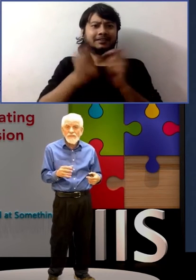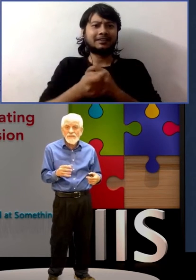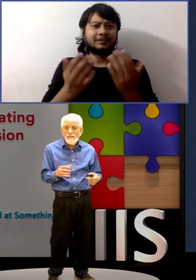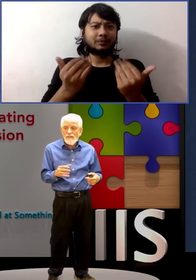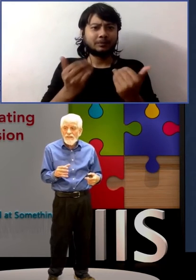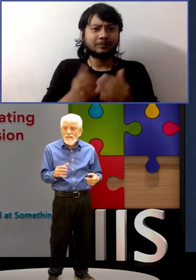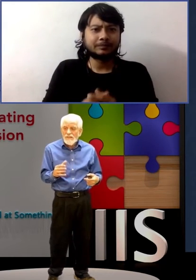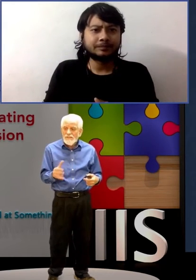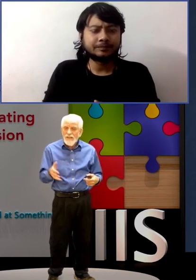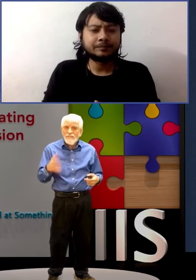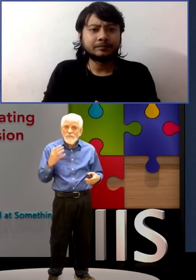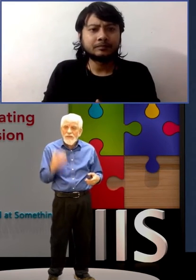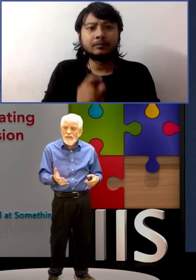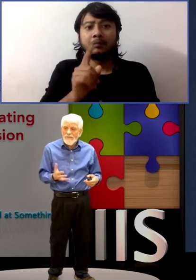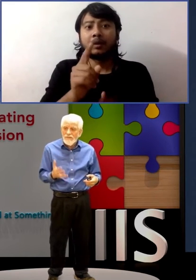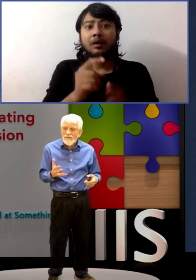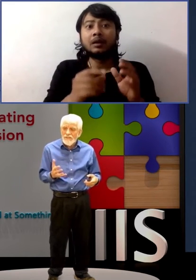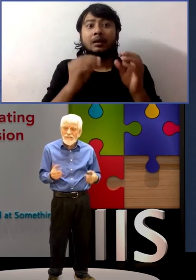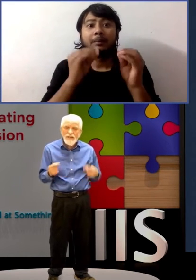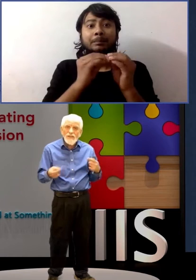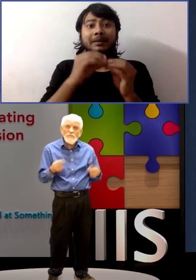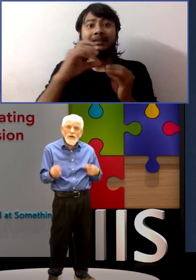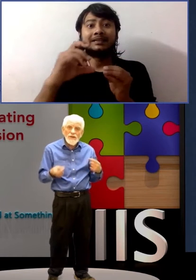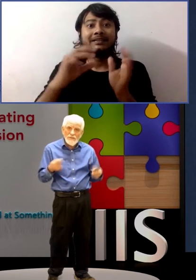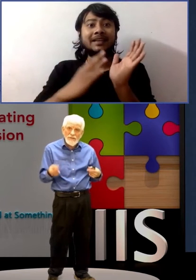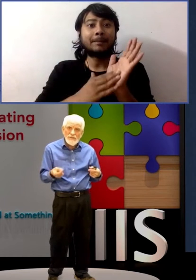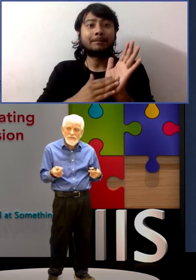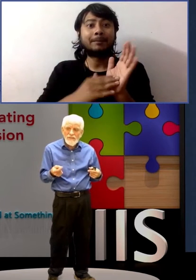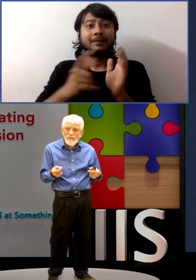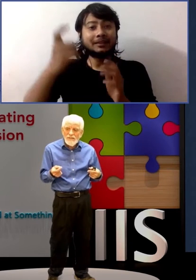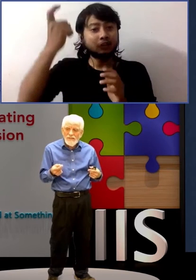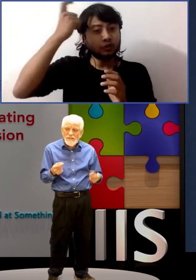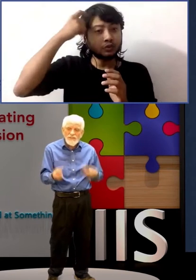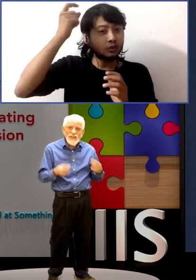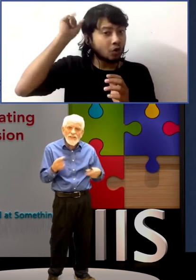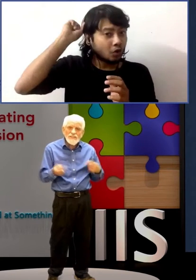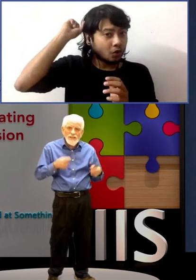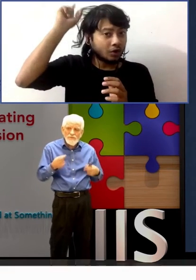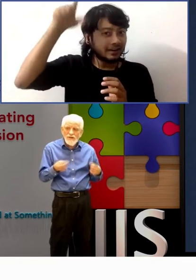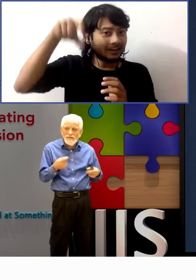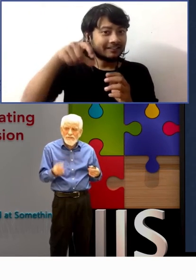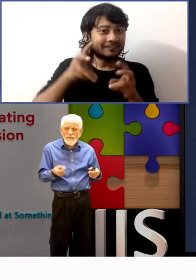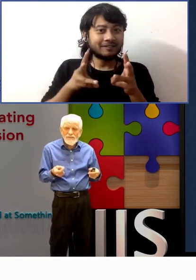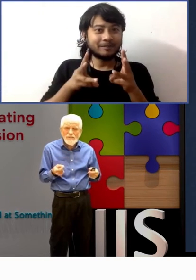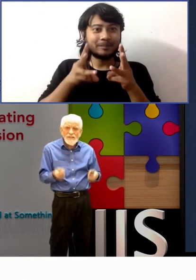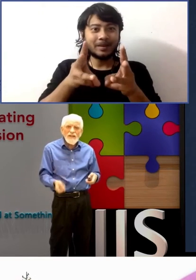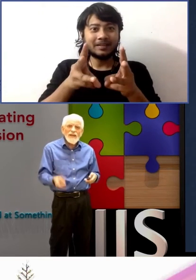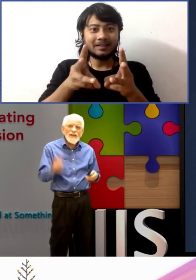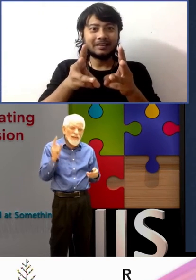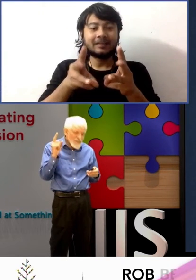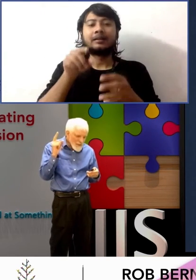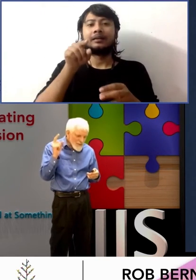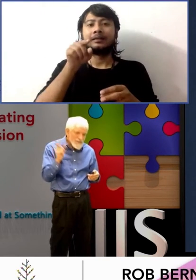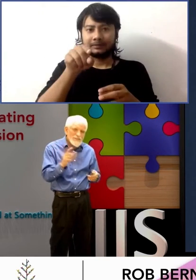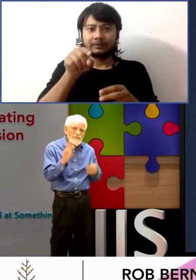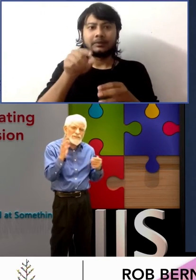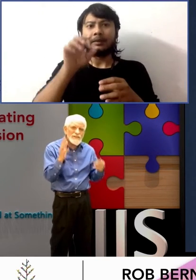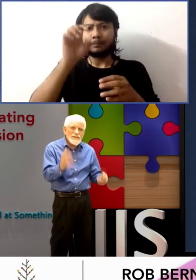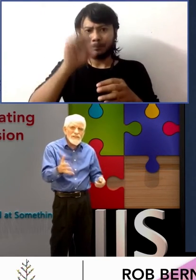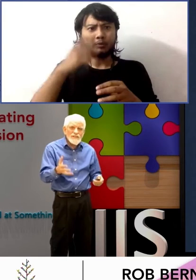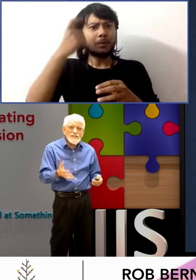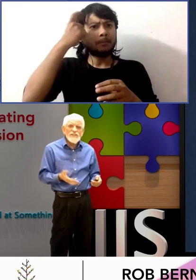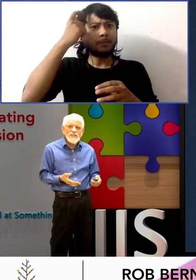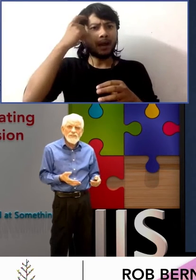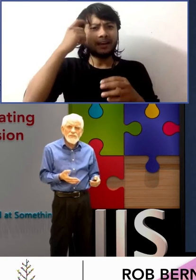behavior. So, you have the behavior, you see how the mind works, you change how the mind works. And that, in turn,